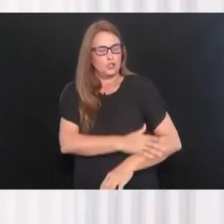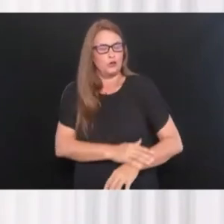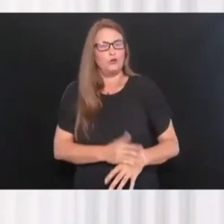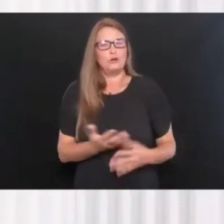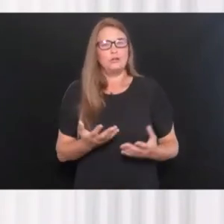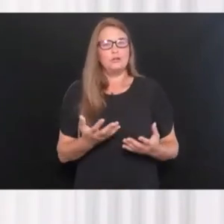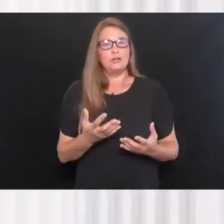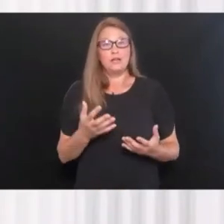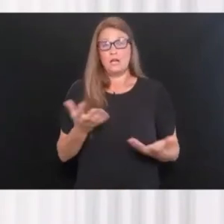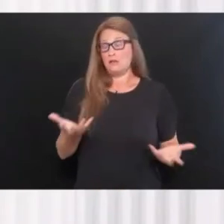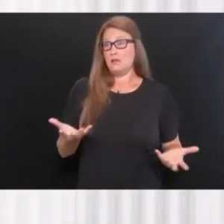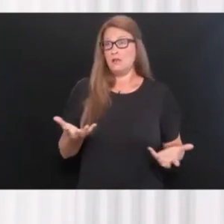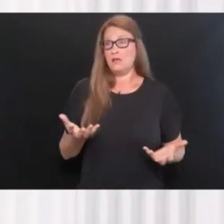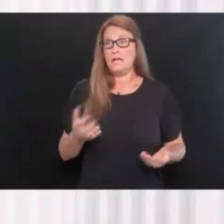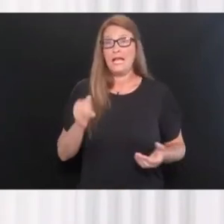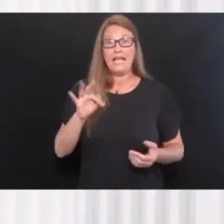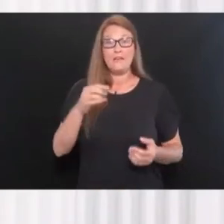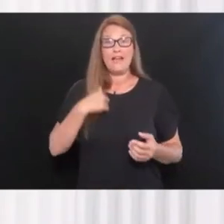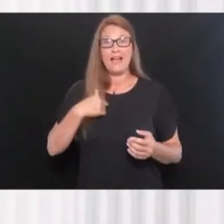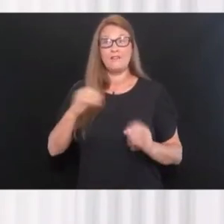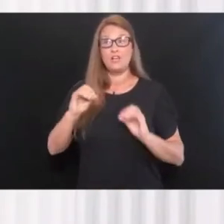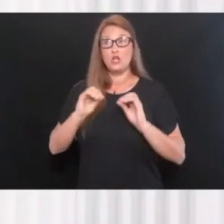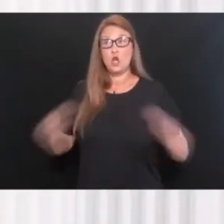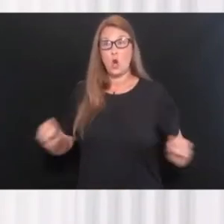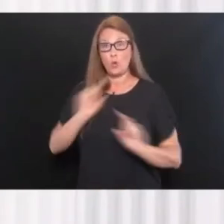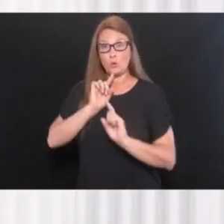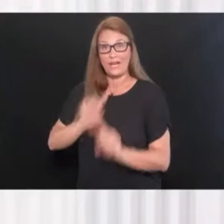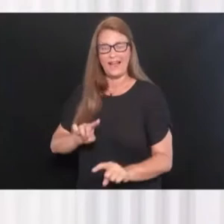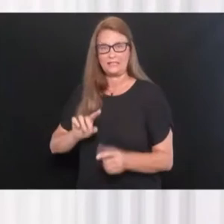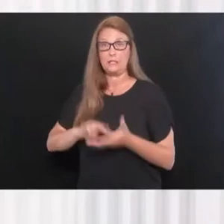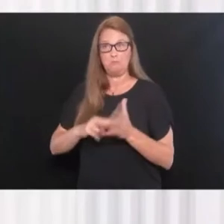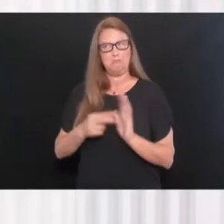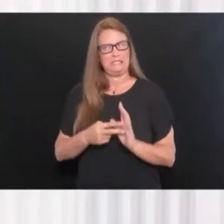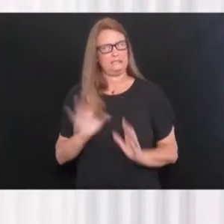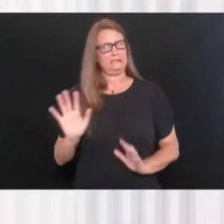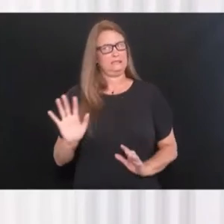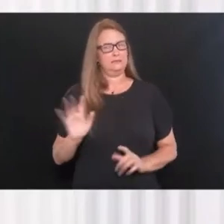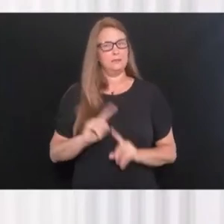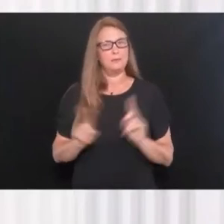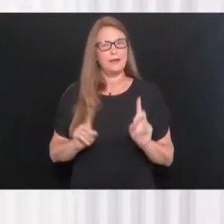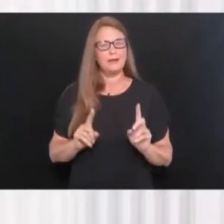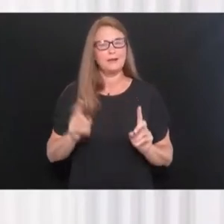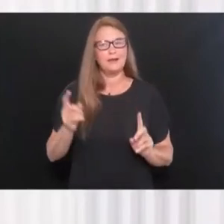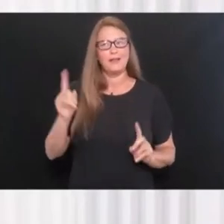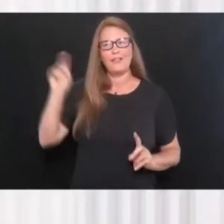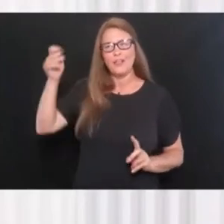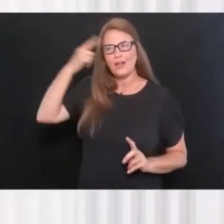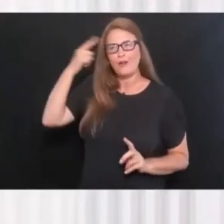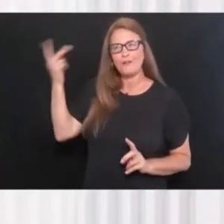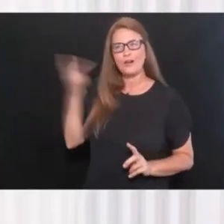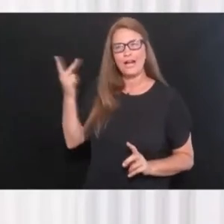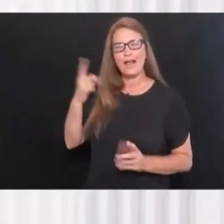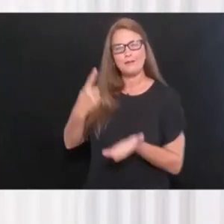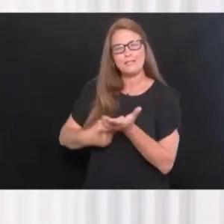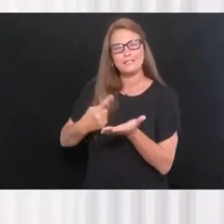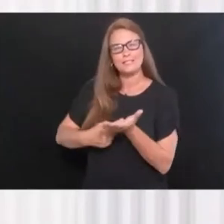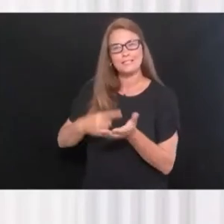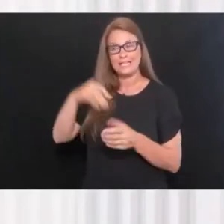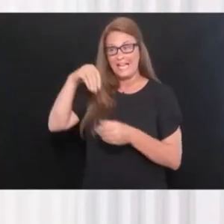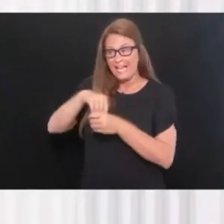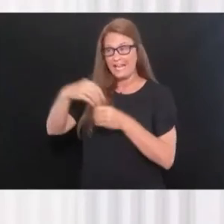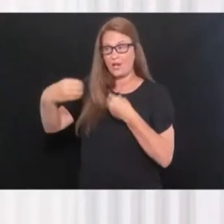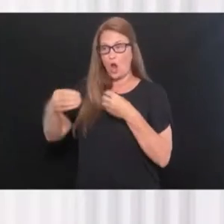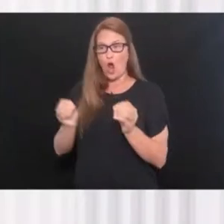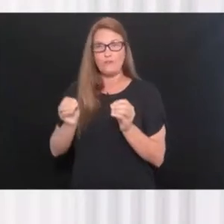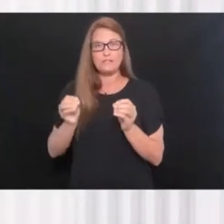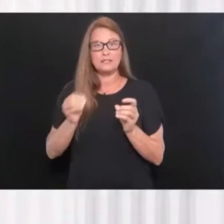be a little more concerned if I had no reaction at all to the vaccine, but, uh, what the governor and I was talking about is, is in the office, in the outpatient